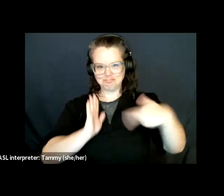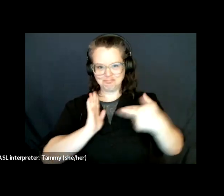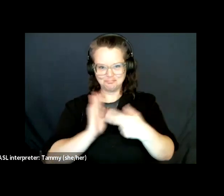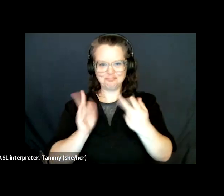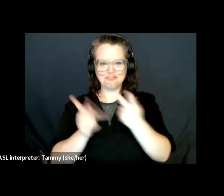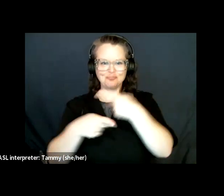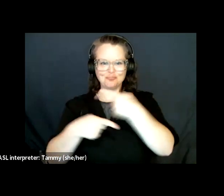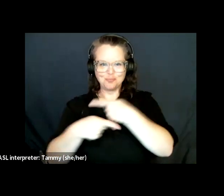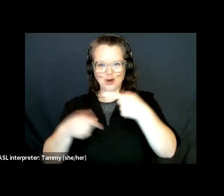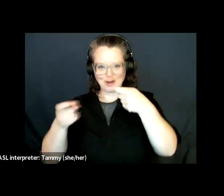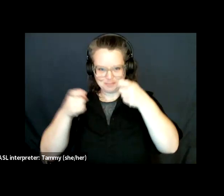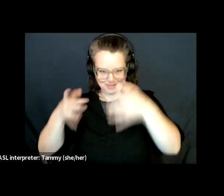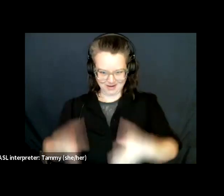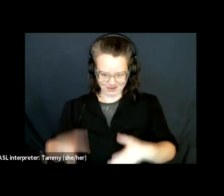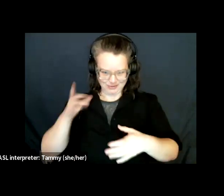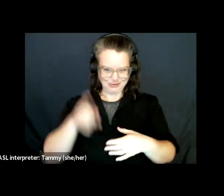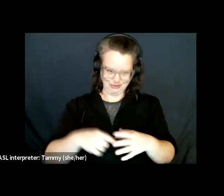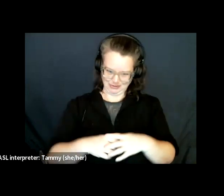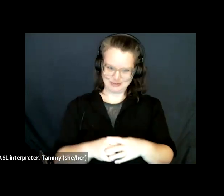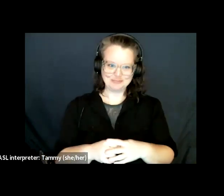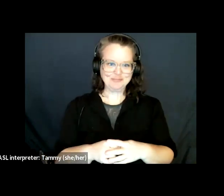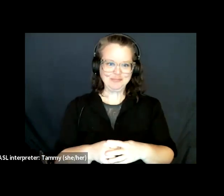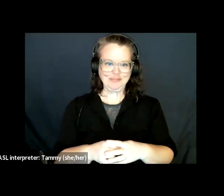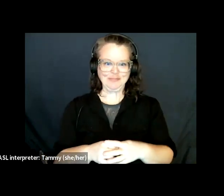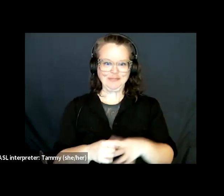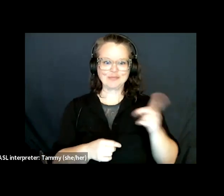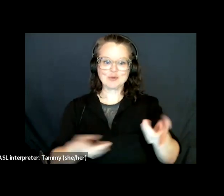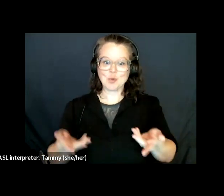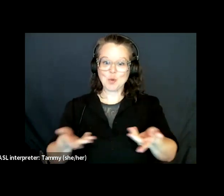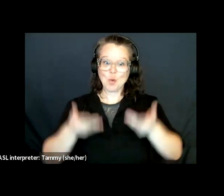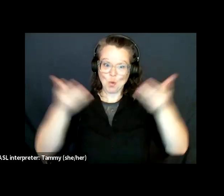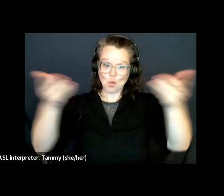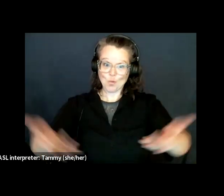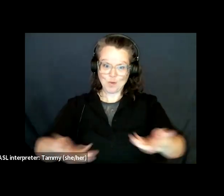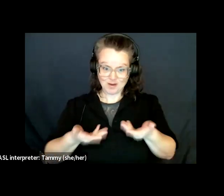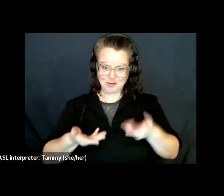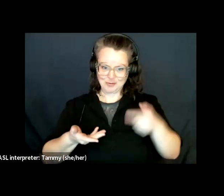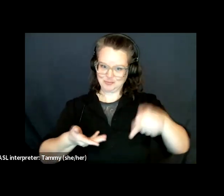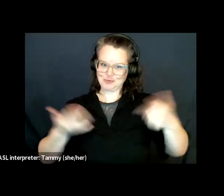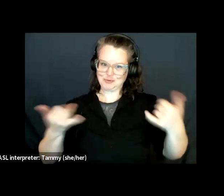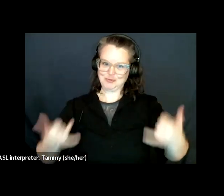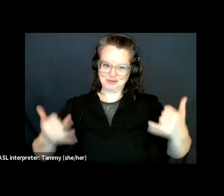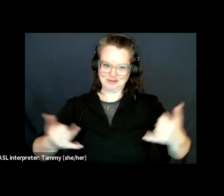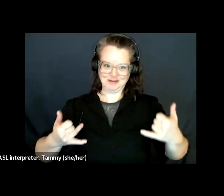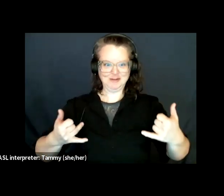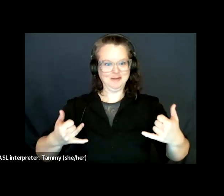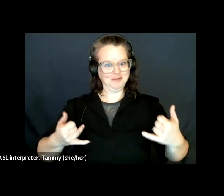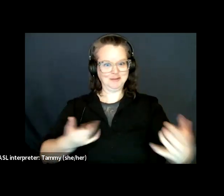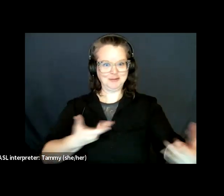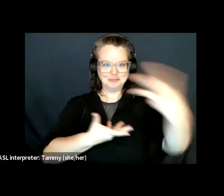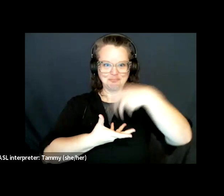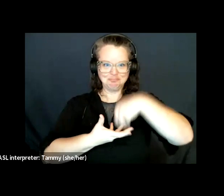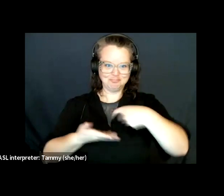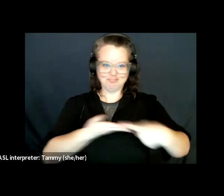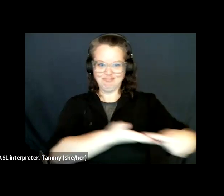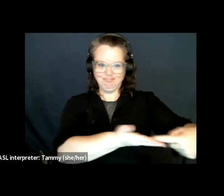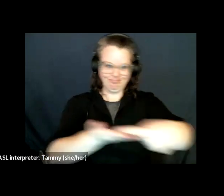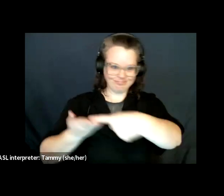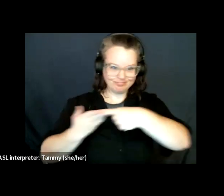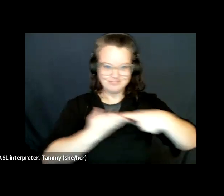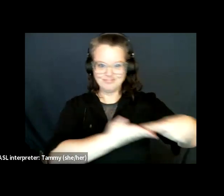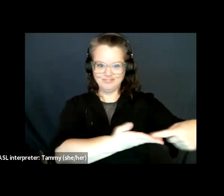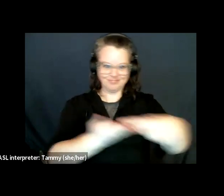booksellers, adapting, engaging, and thriving. Before we get started, BookNet Canada